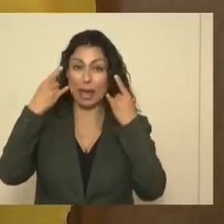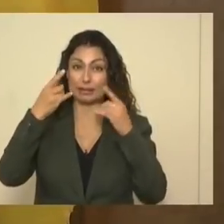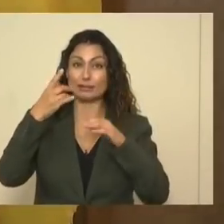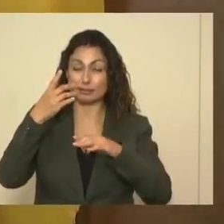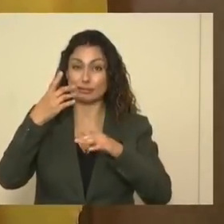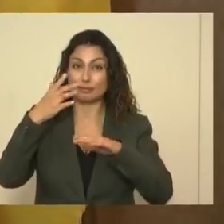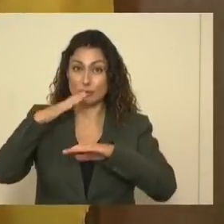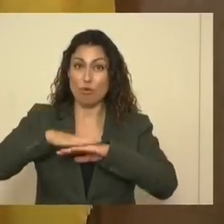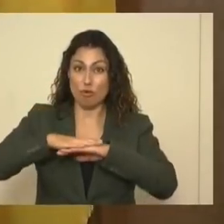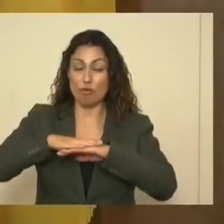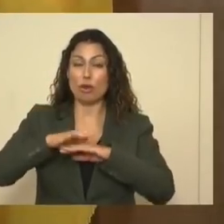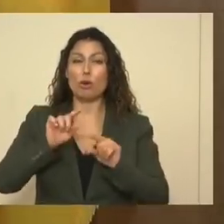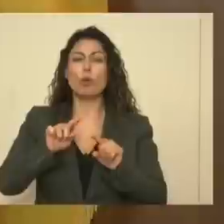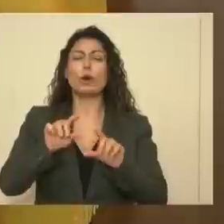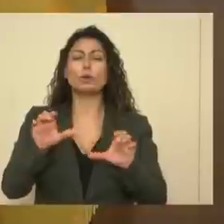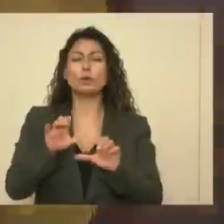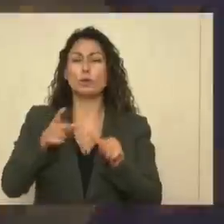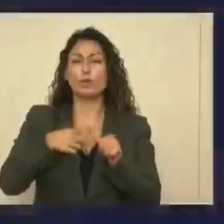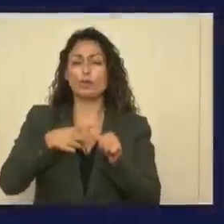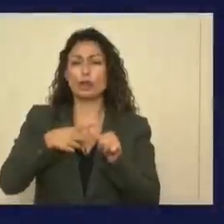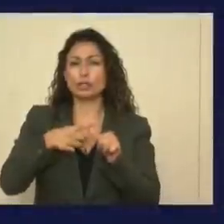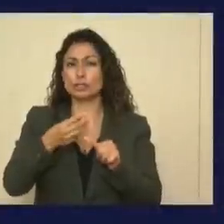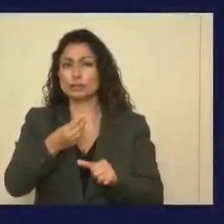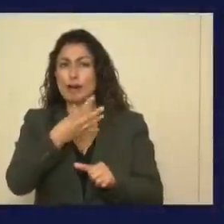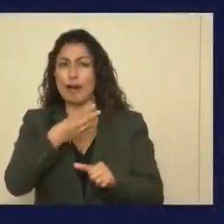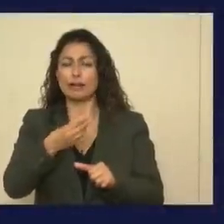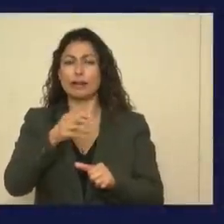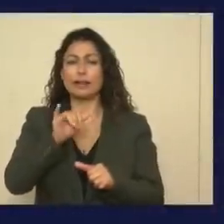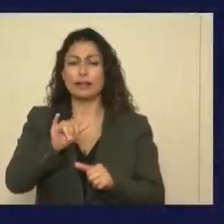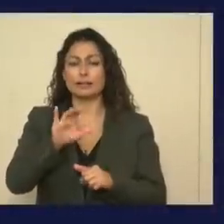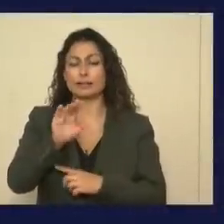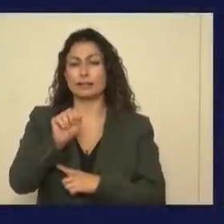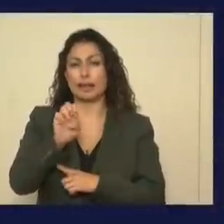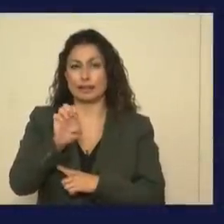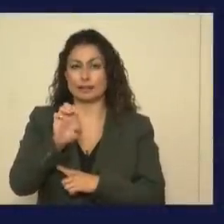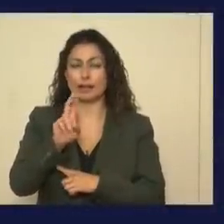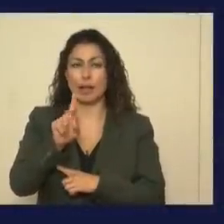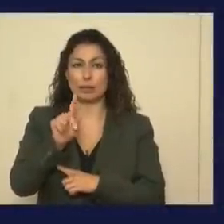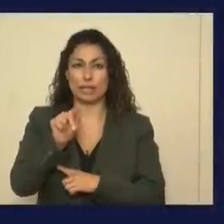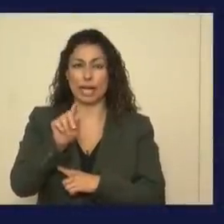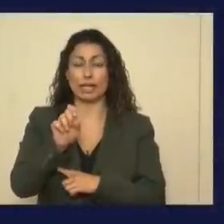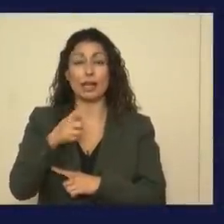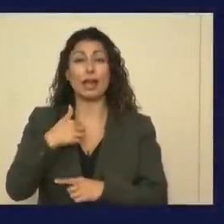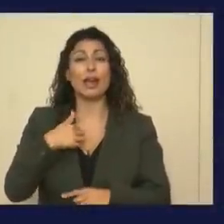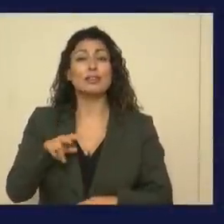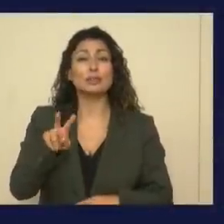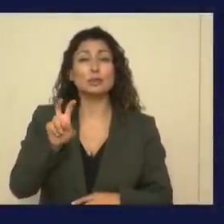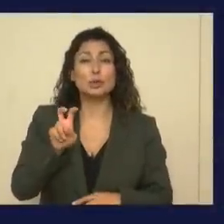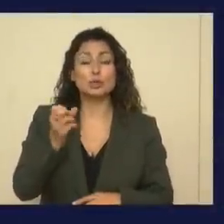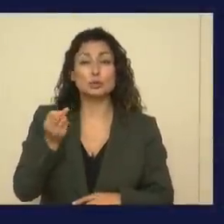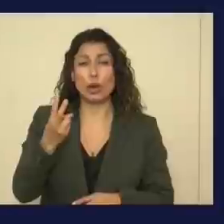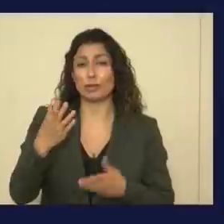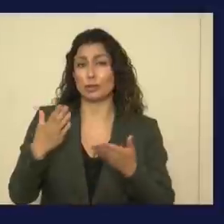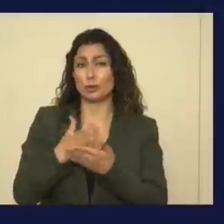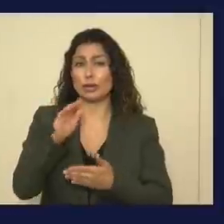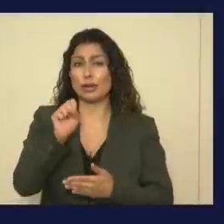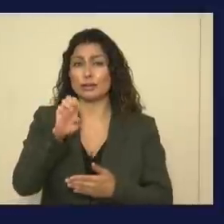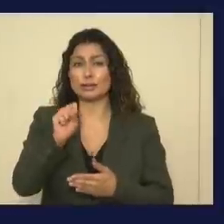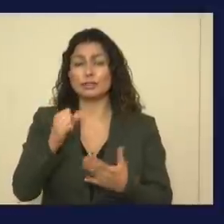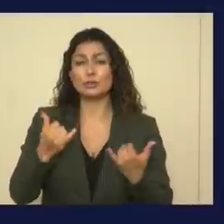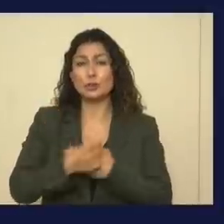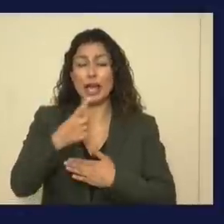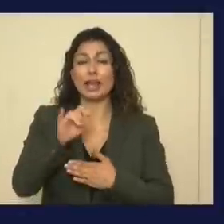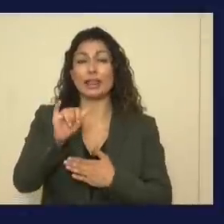while we do the first slide, which, of course, is the case update. So we have 212 new cases today.